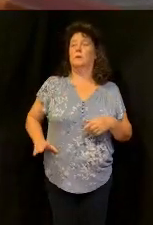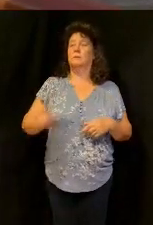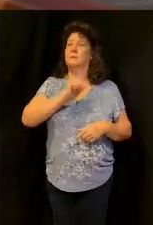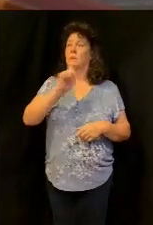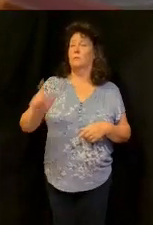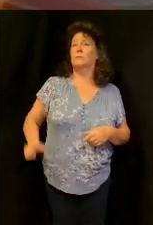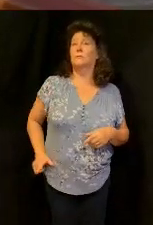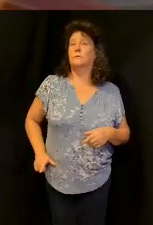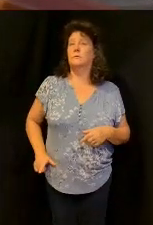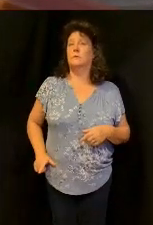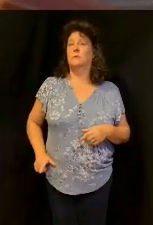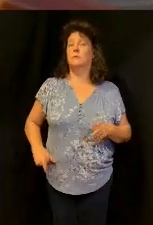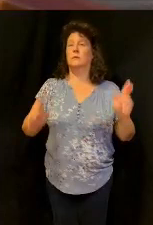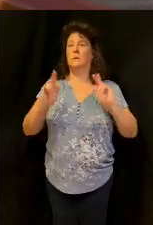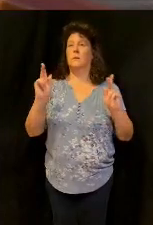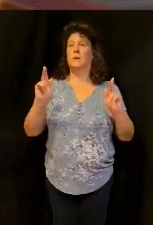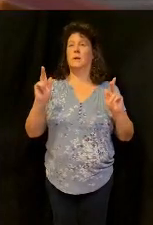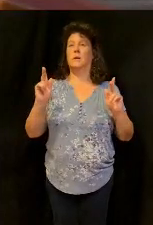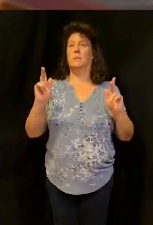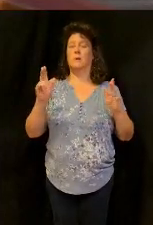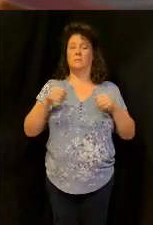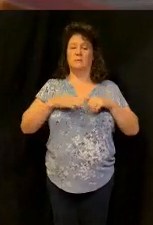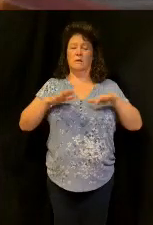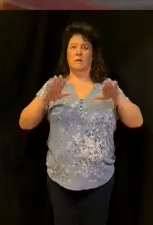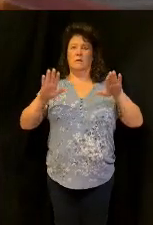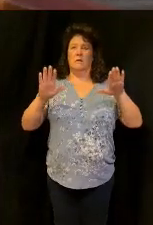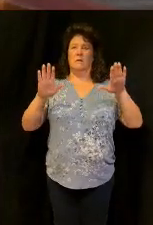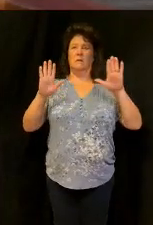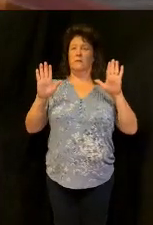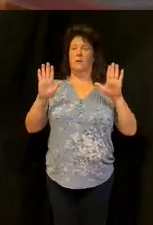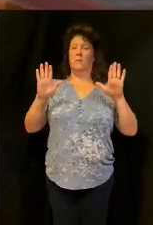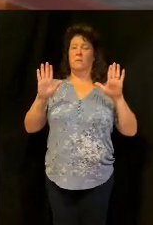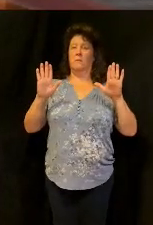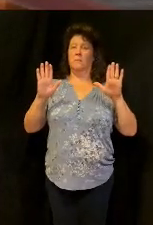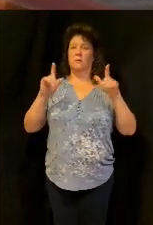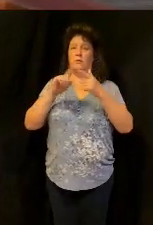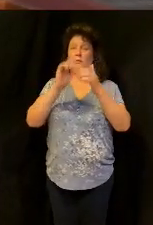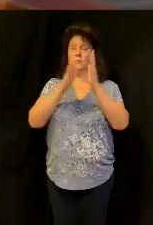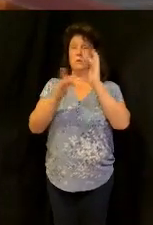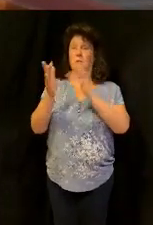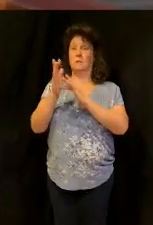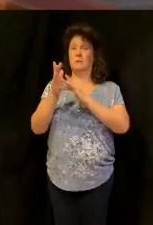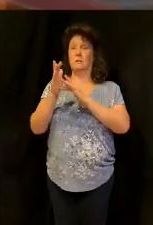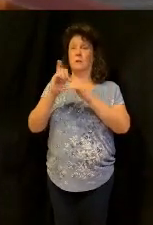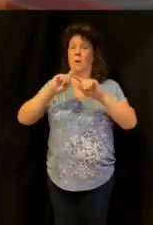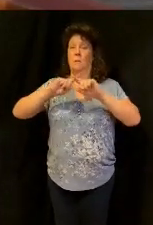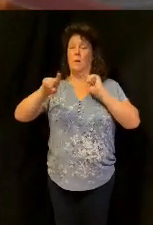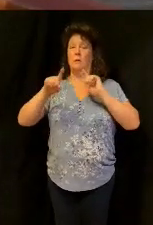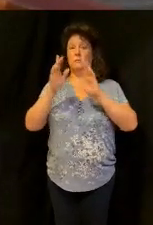There's people that's given their life to Jesus but Jesus is not the lord of their lives. He's not calling the shots.